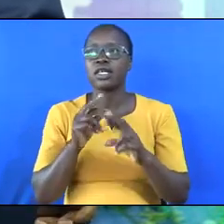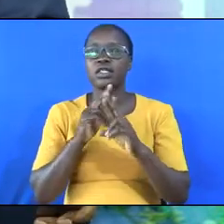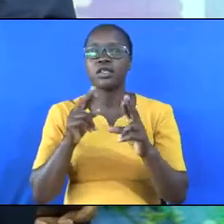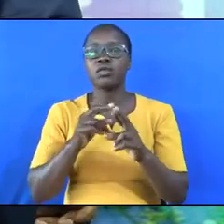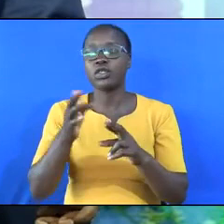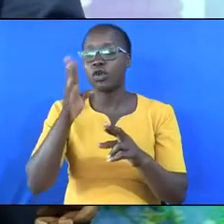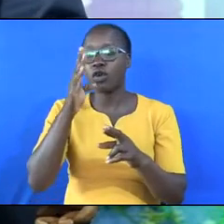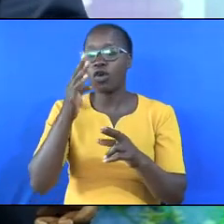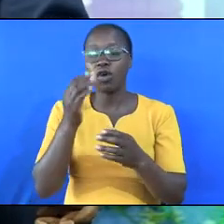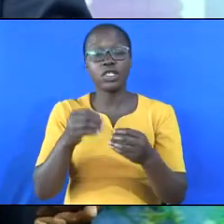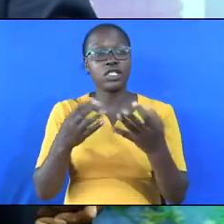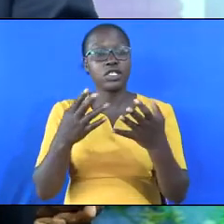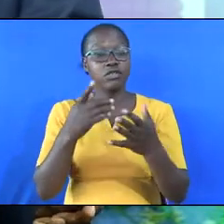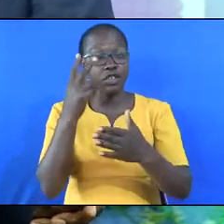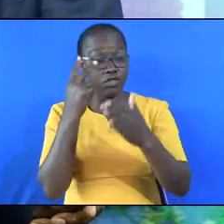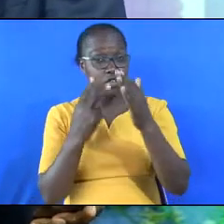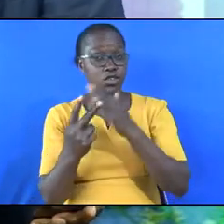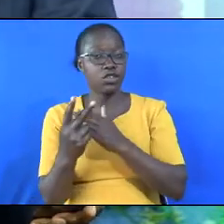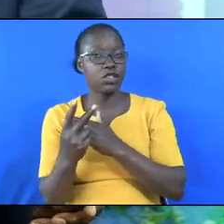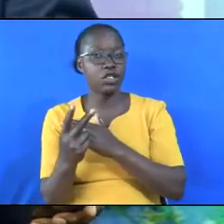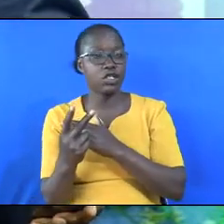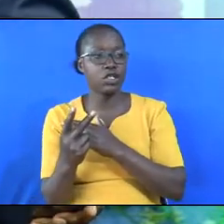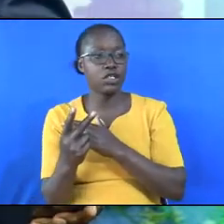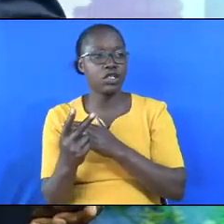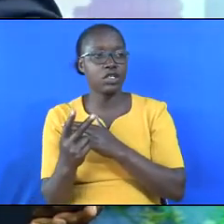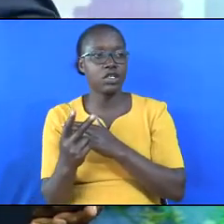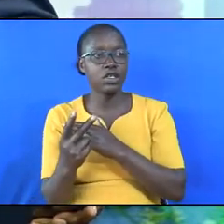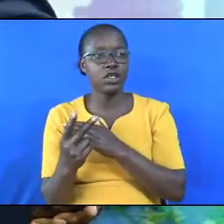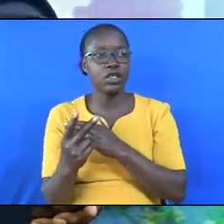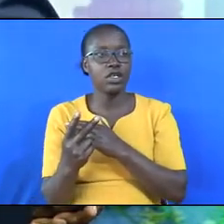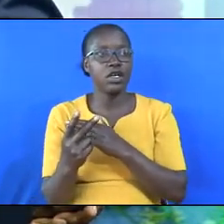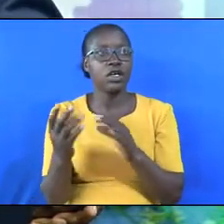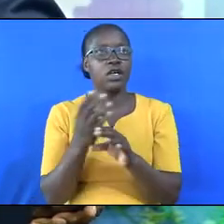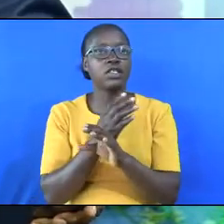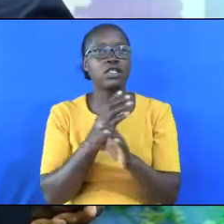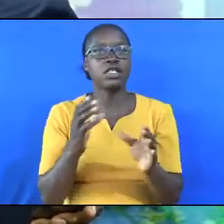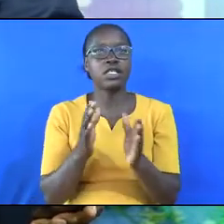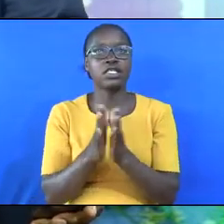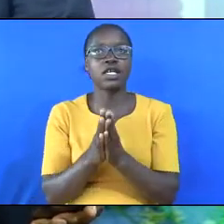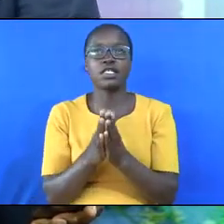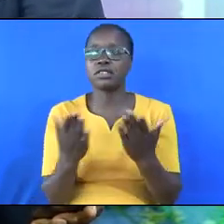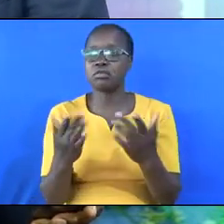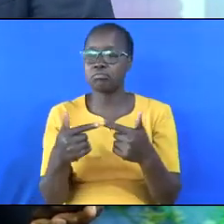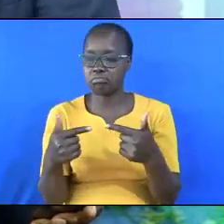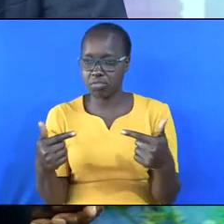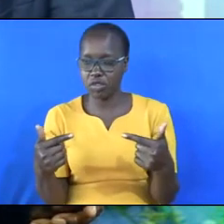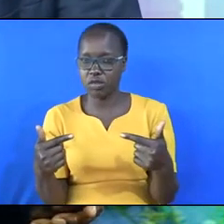-given visions of intense conflict between Christ and his enemies.